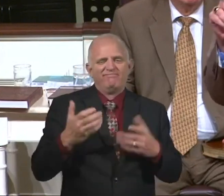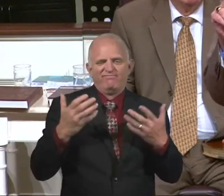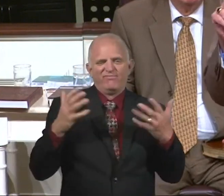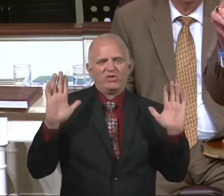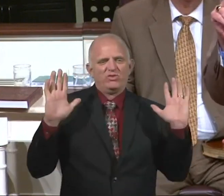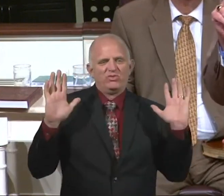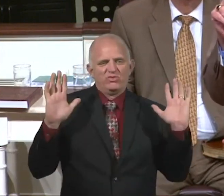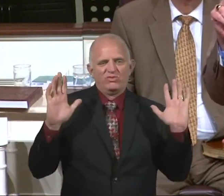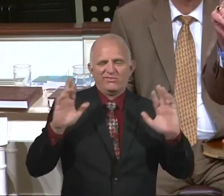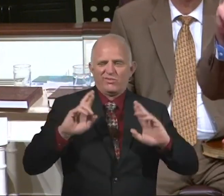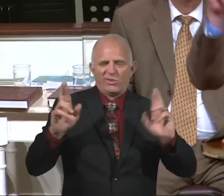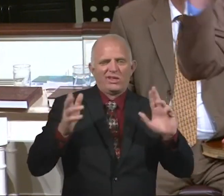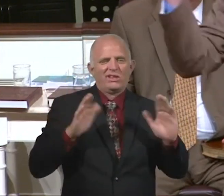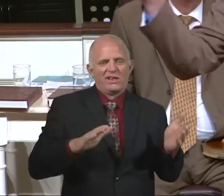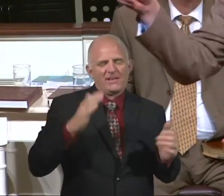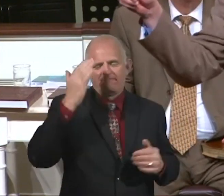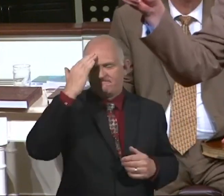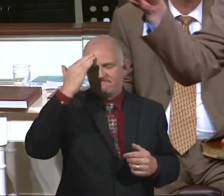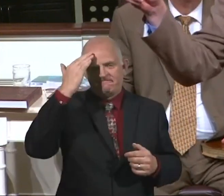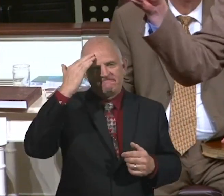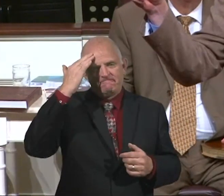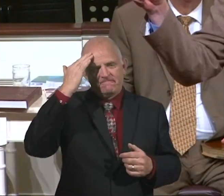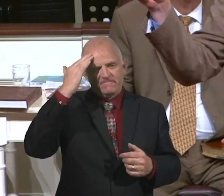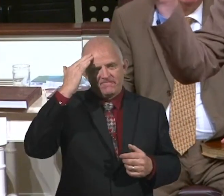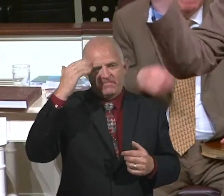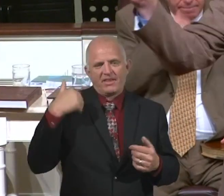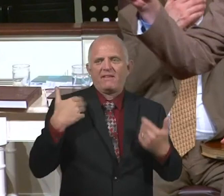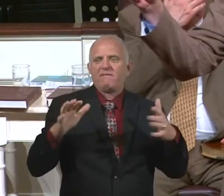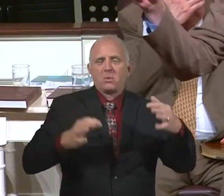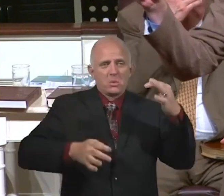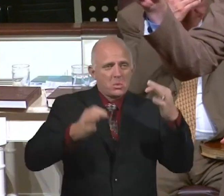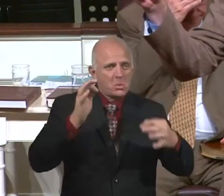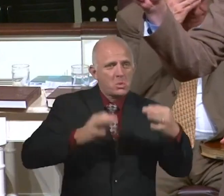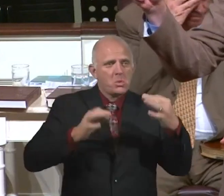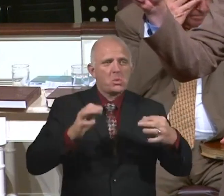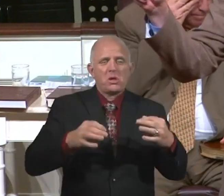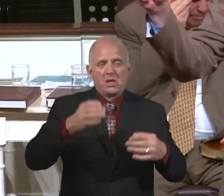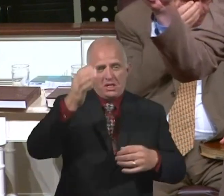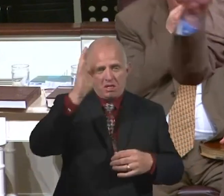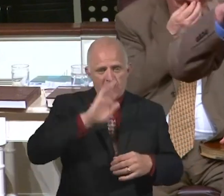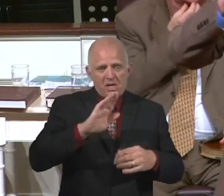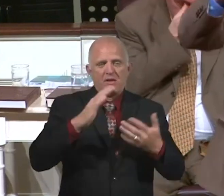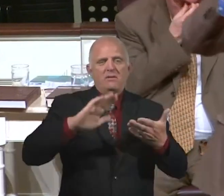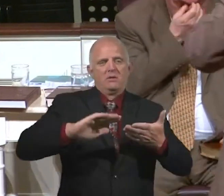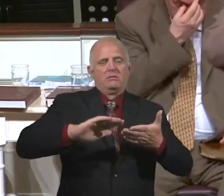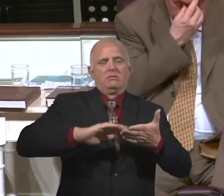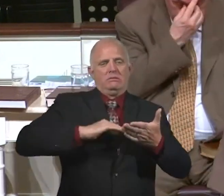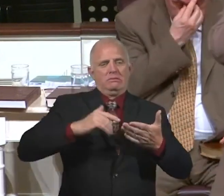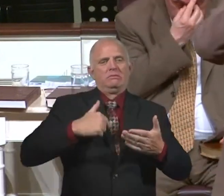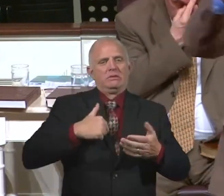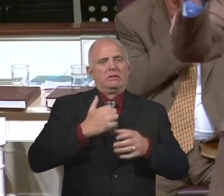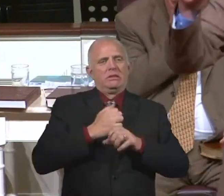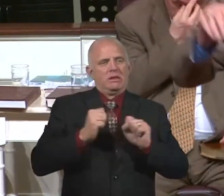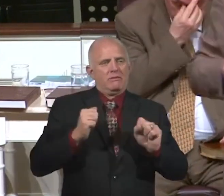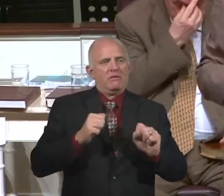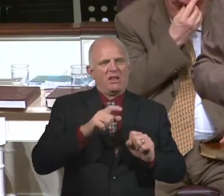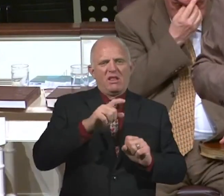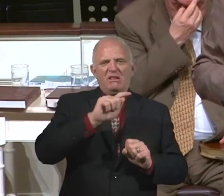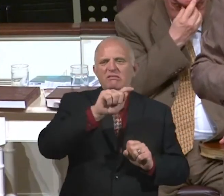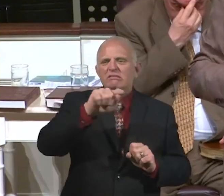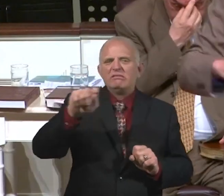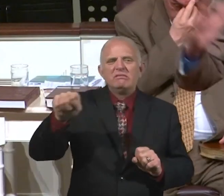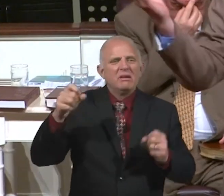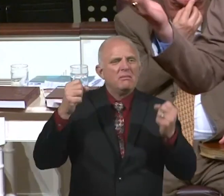to check out. I know it's time. I've already been to court once. And God delivered me. See, all the other guys have gone off to other